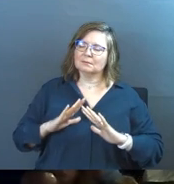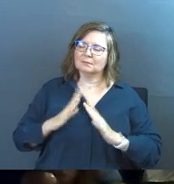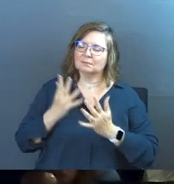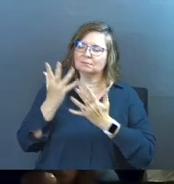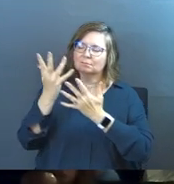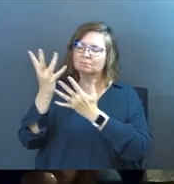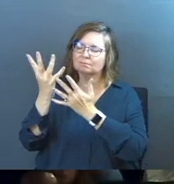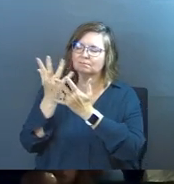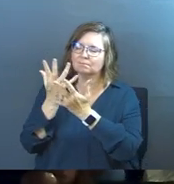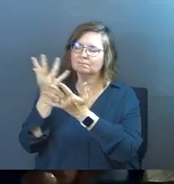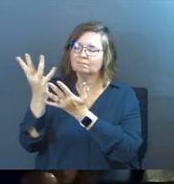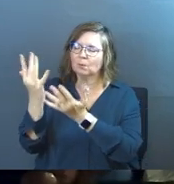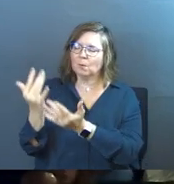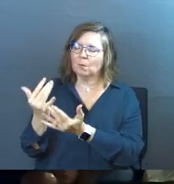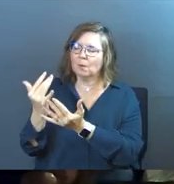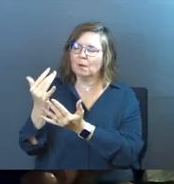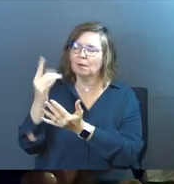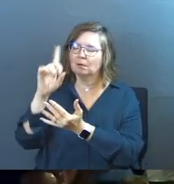by those who quiet themselves.